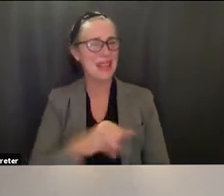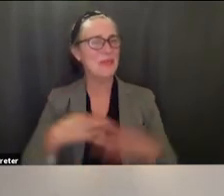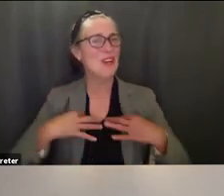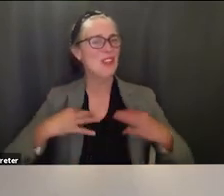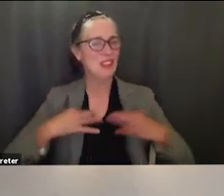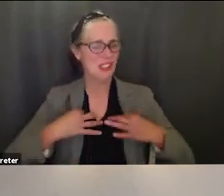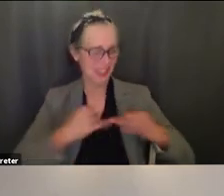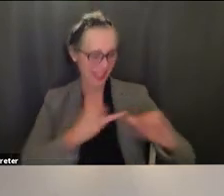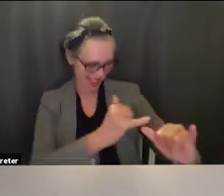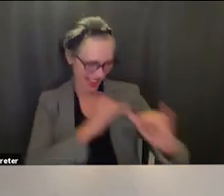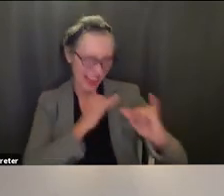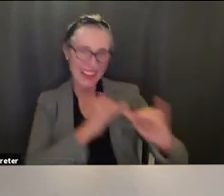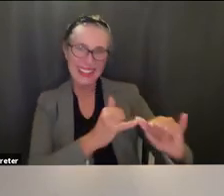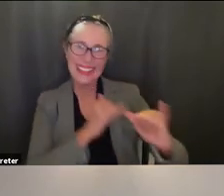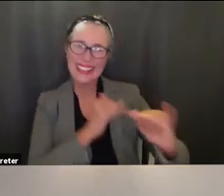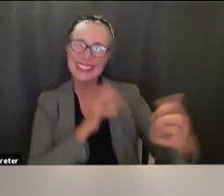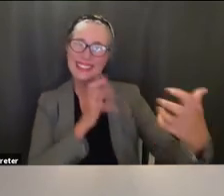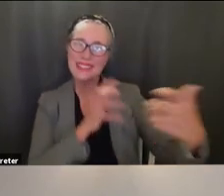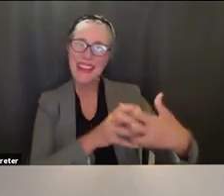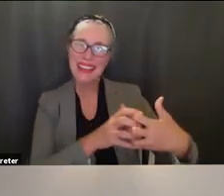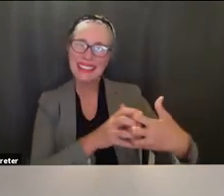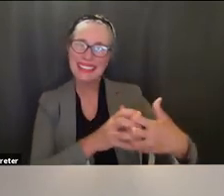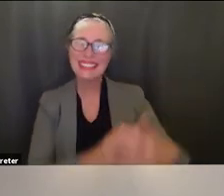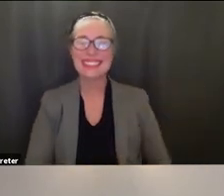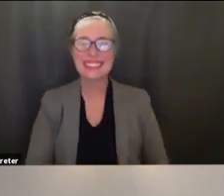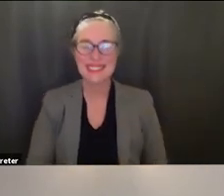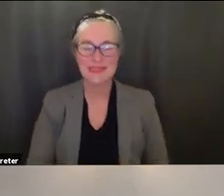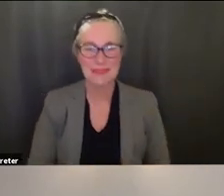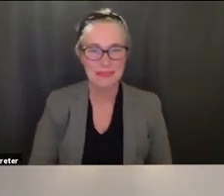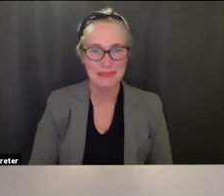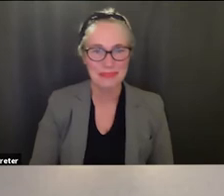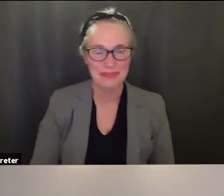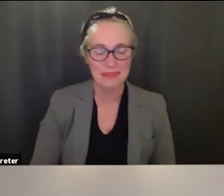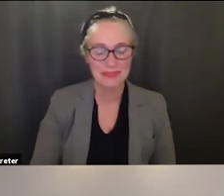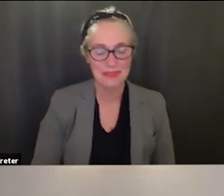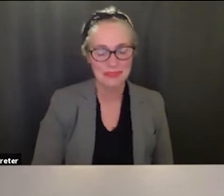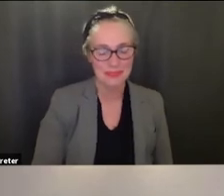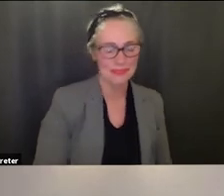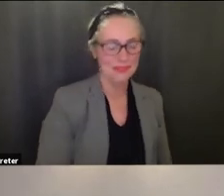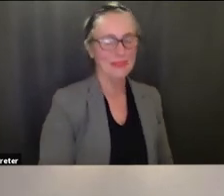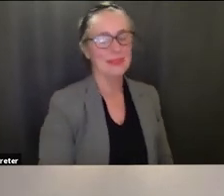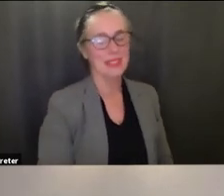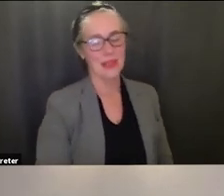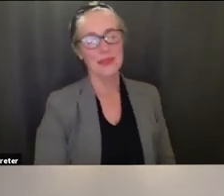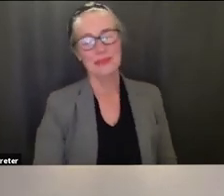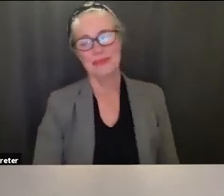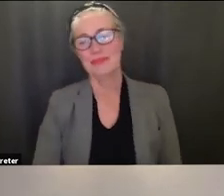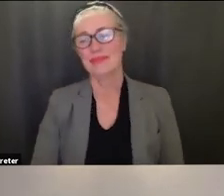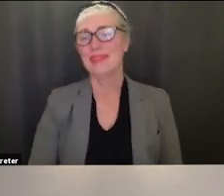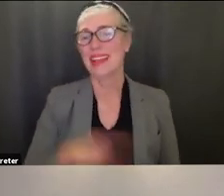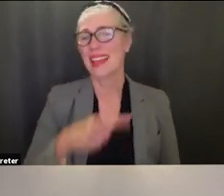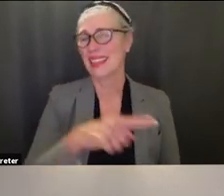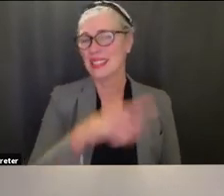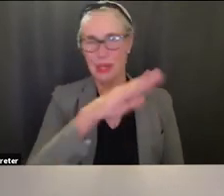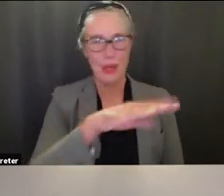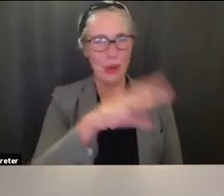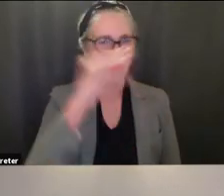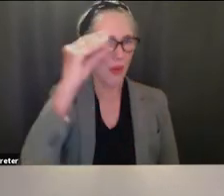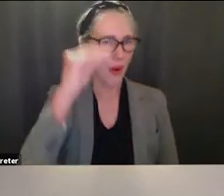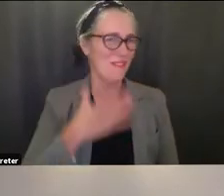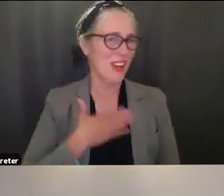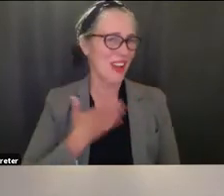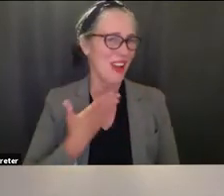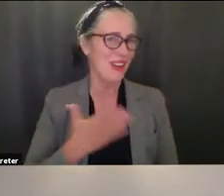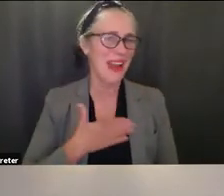like hey look it we're matching you know so and just very very happy the uh little guy was you know very